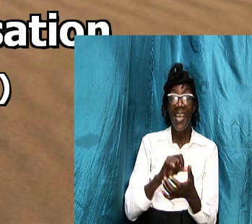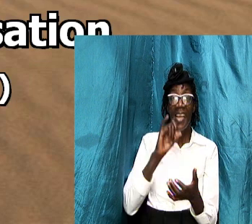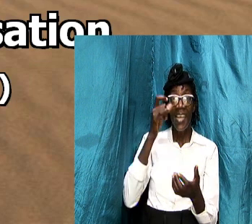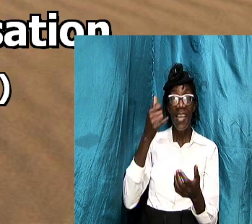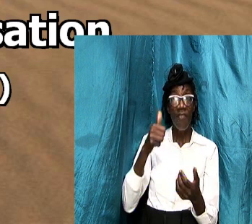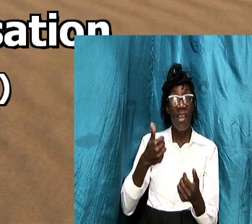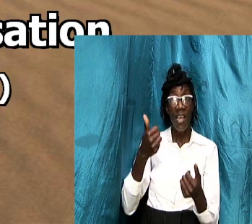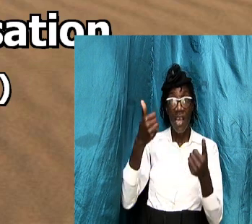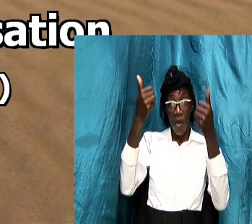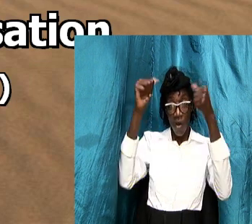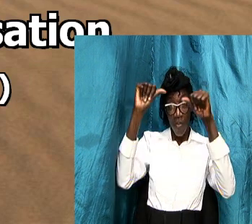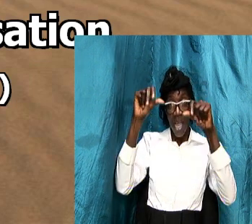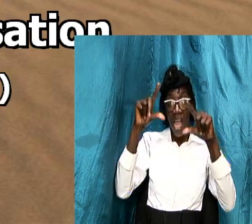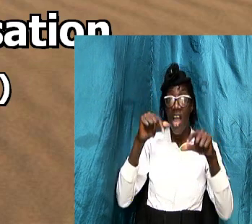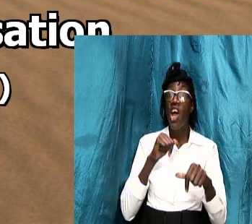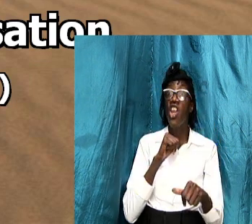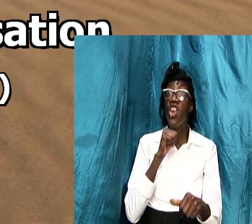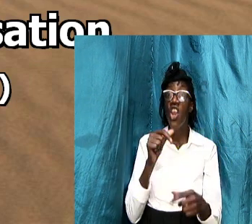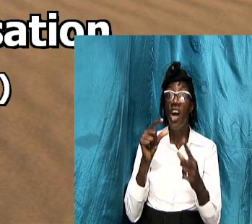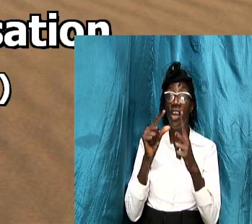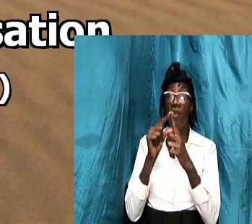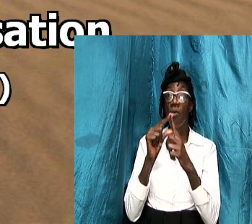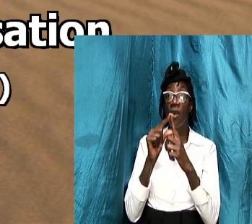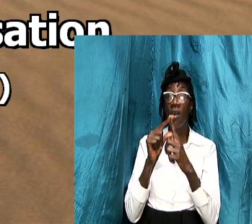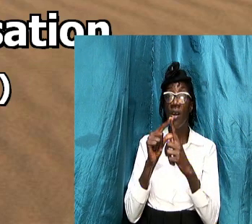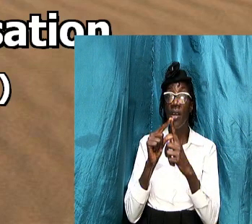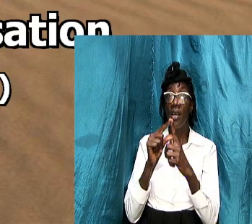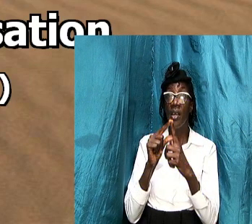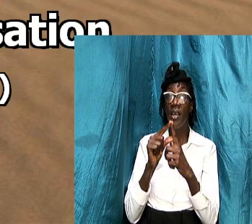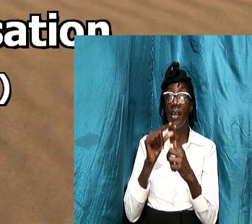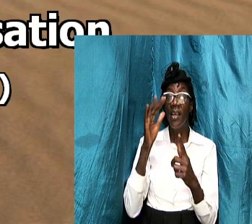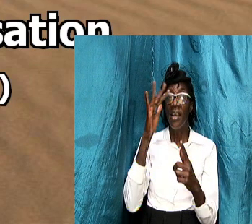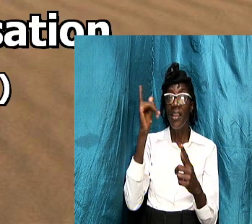obey not the word they also